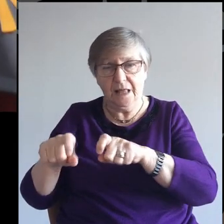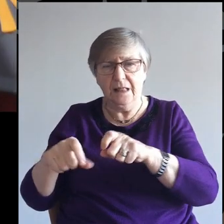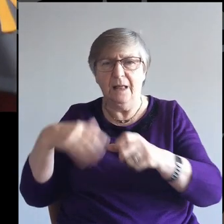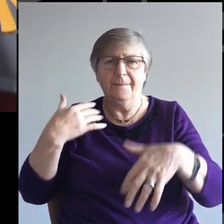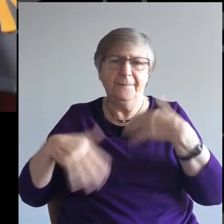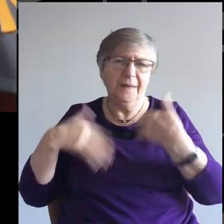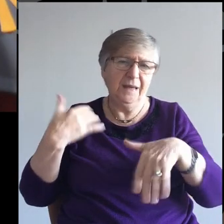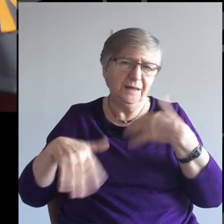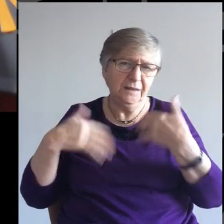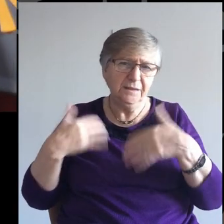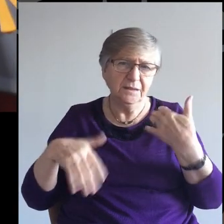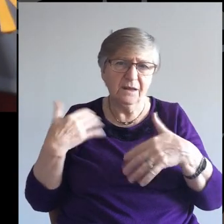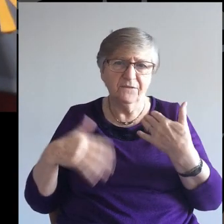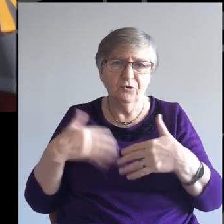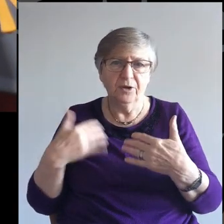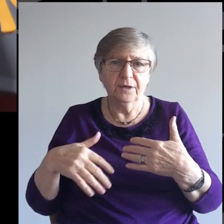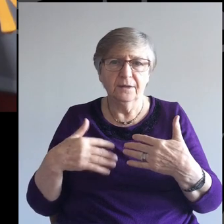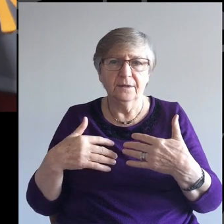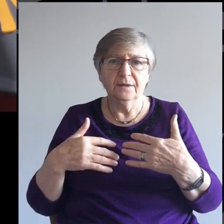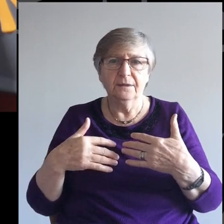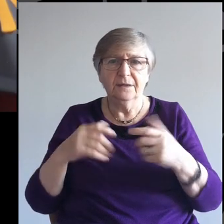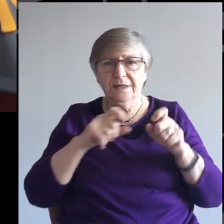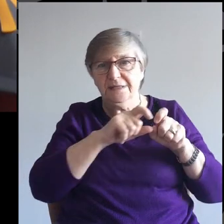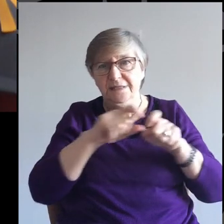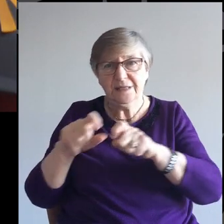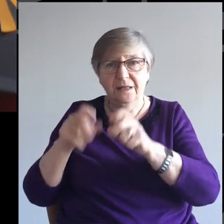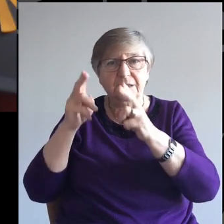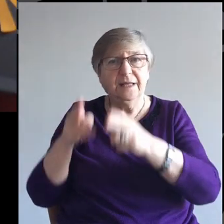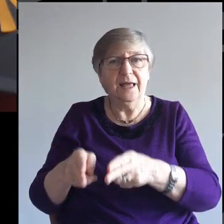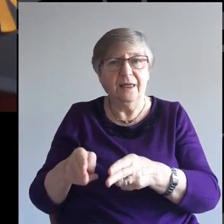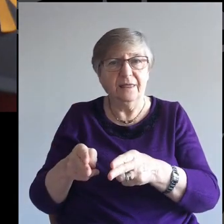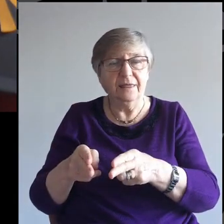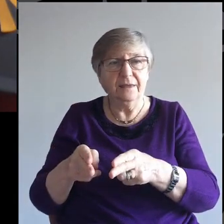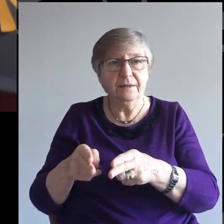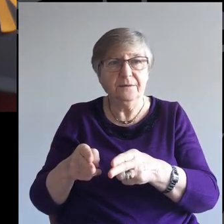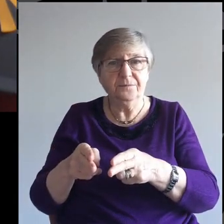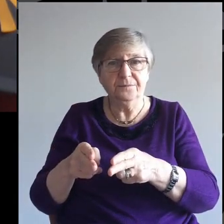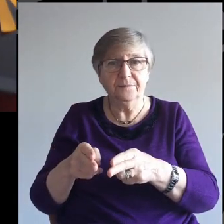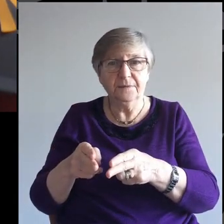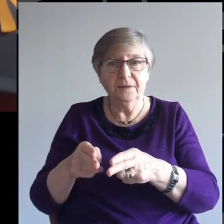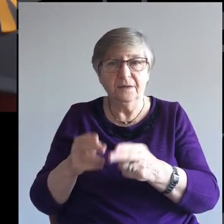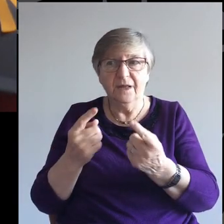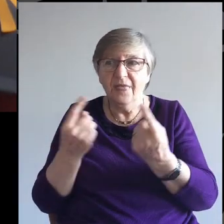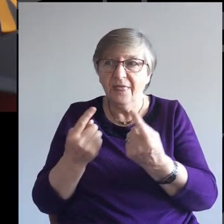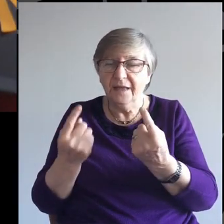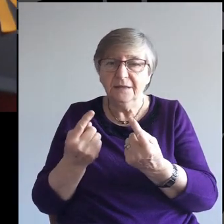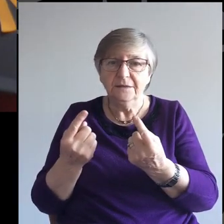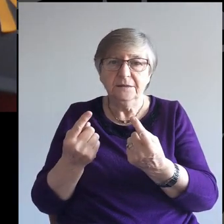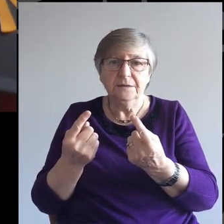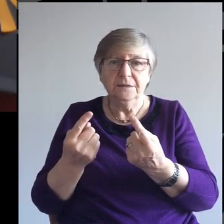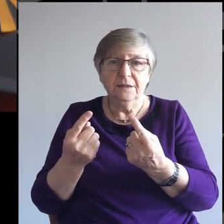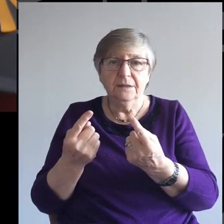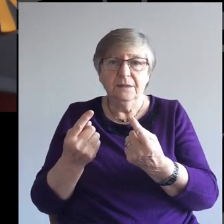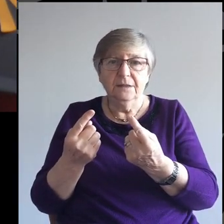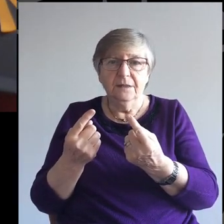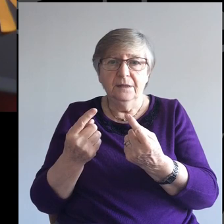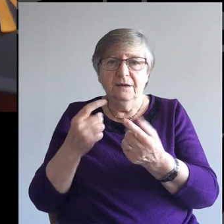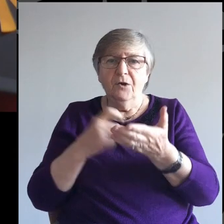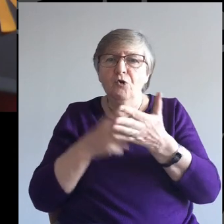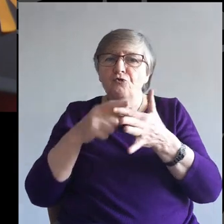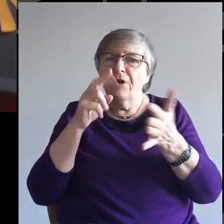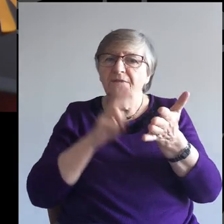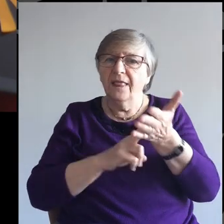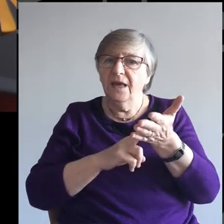pain and there is still suffering. There is still death. The things that the verses from